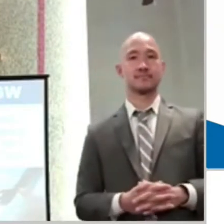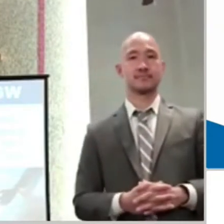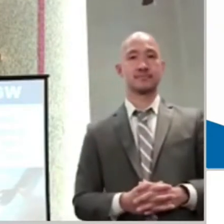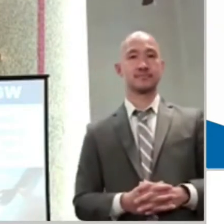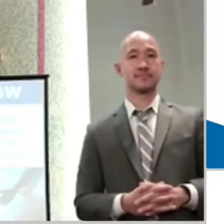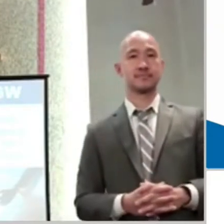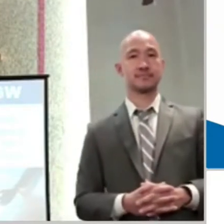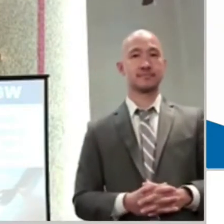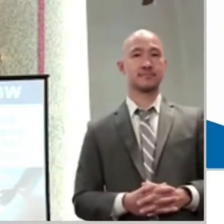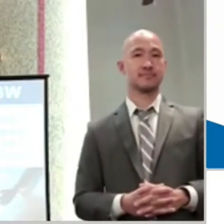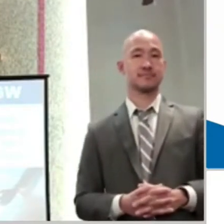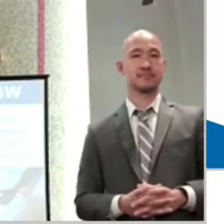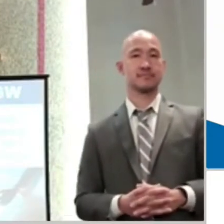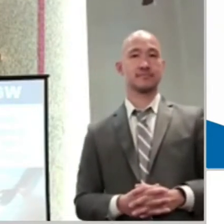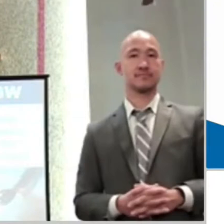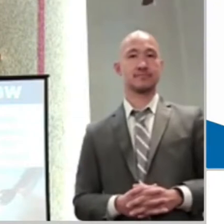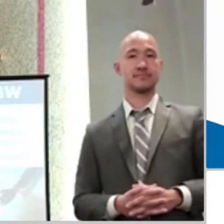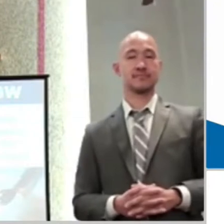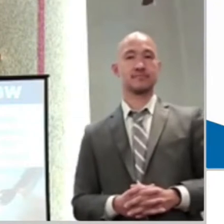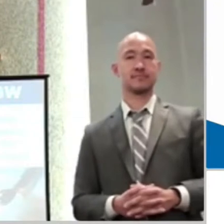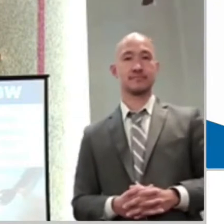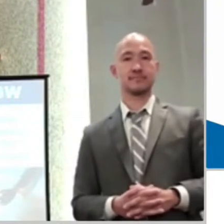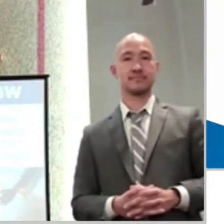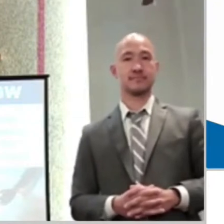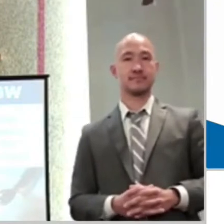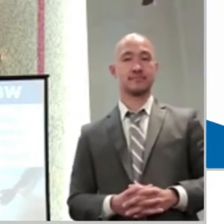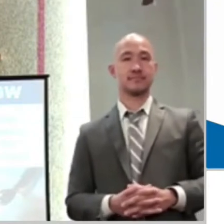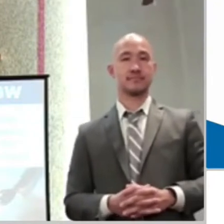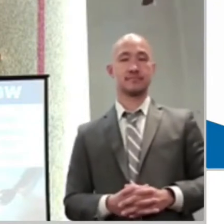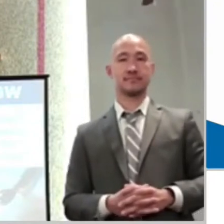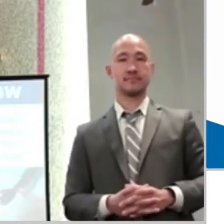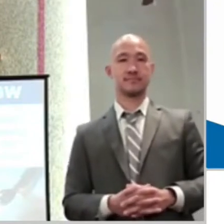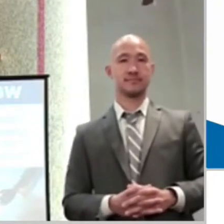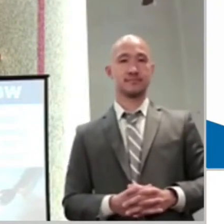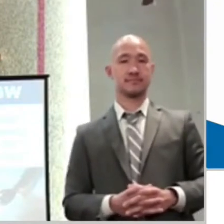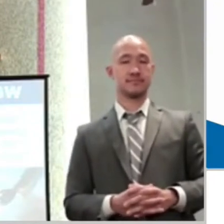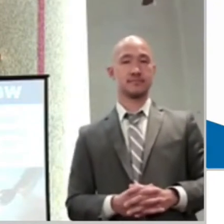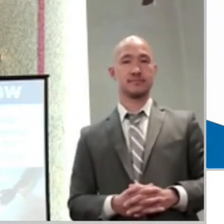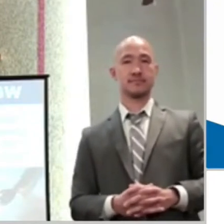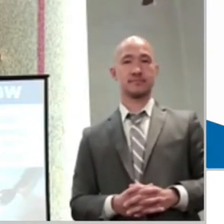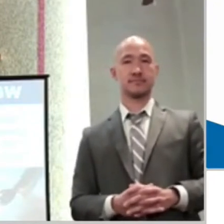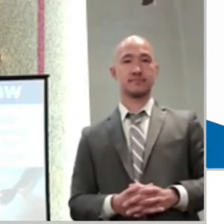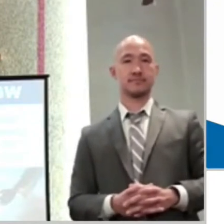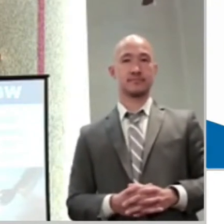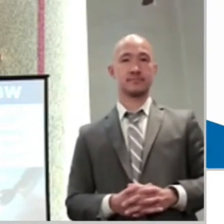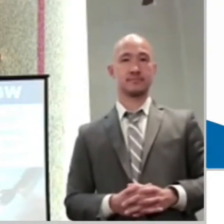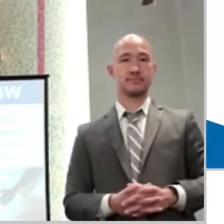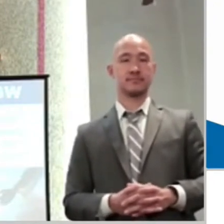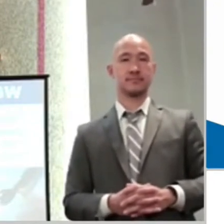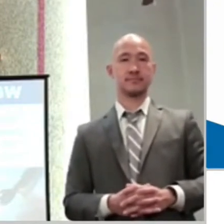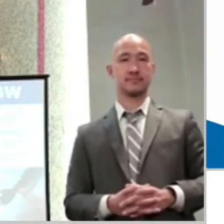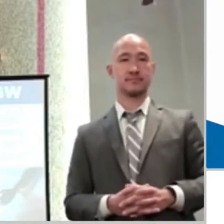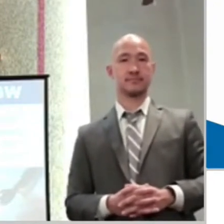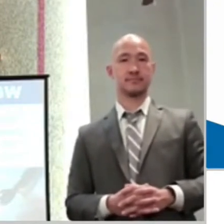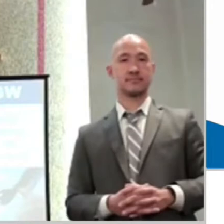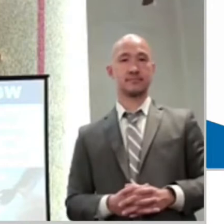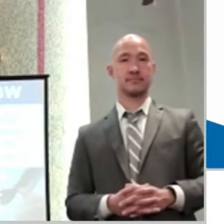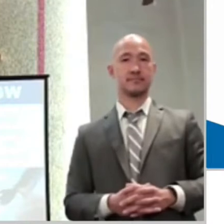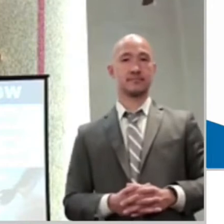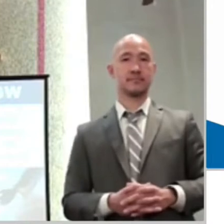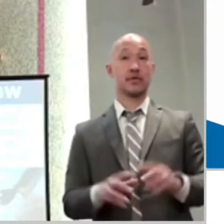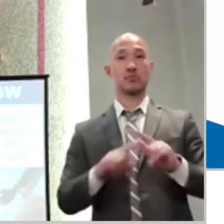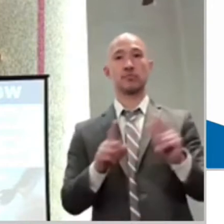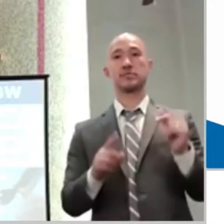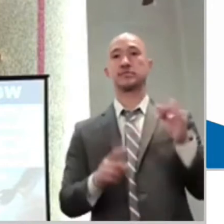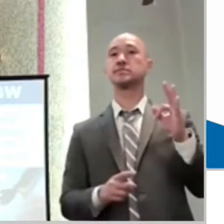to shake you before it goes. But if you value your souls, let it go. Kick